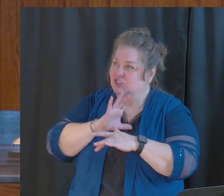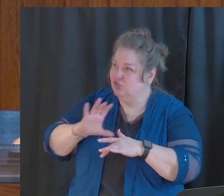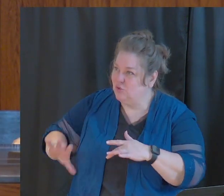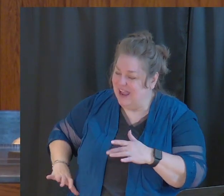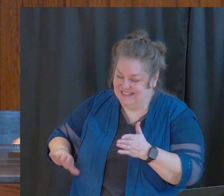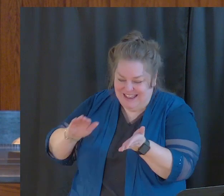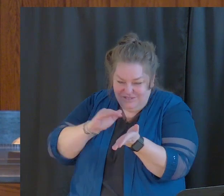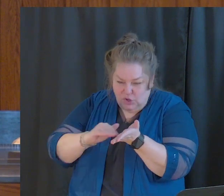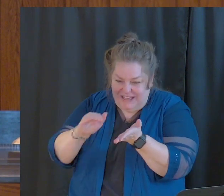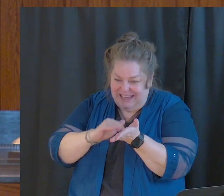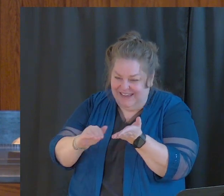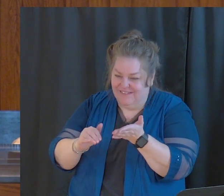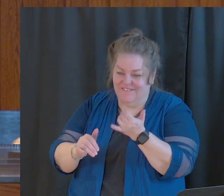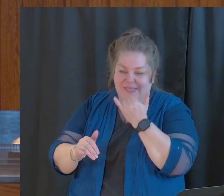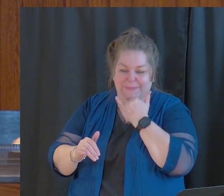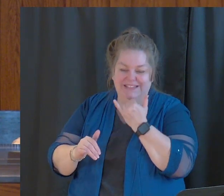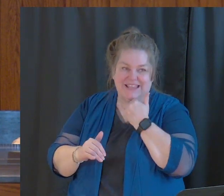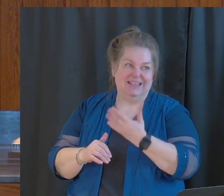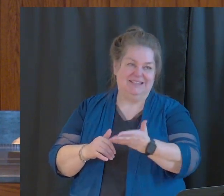things.